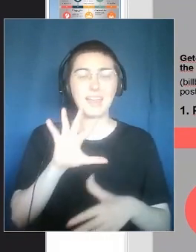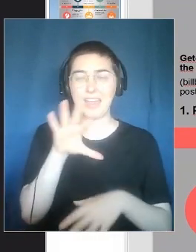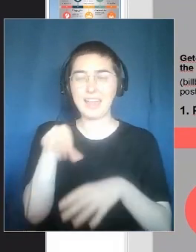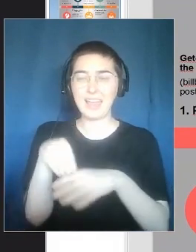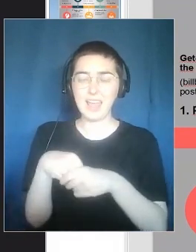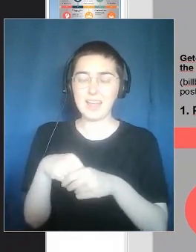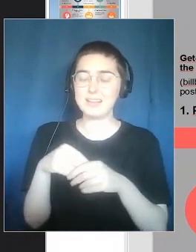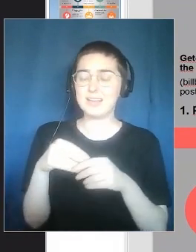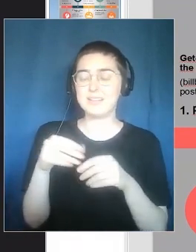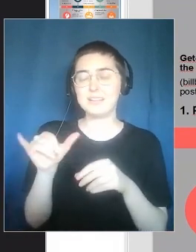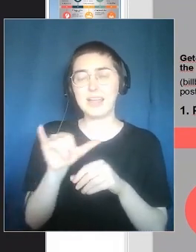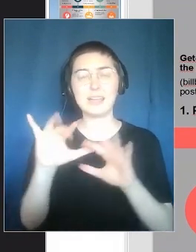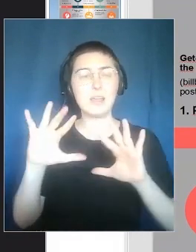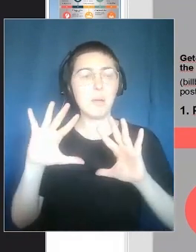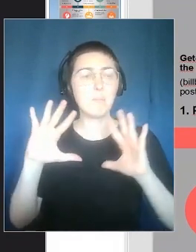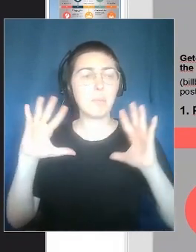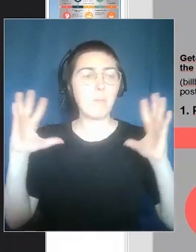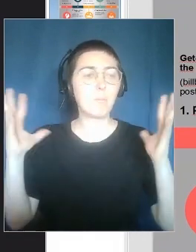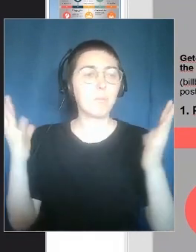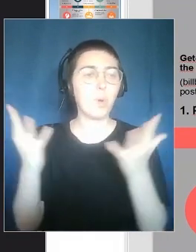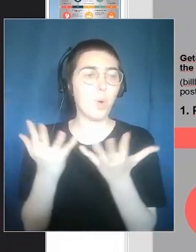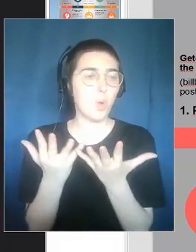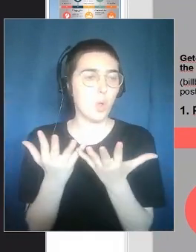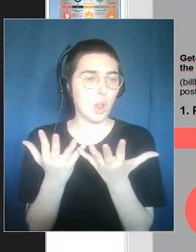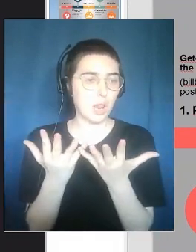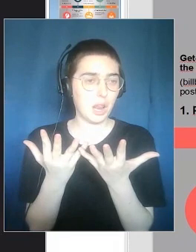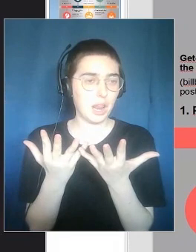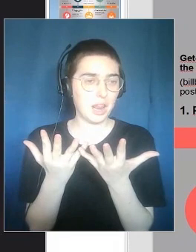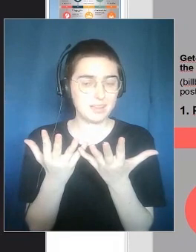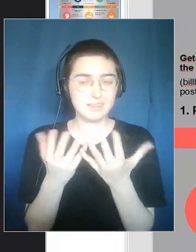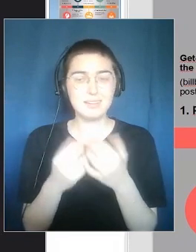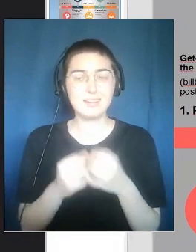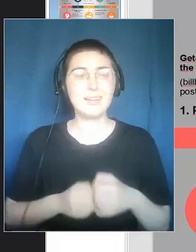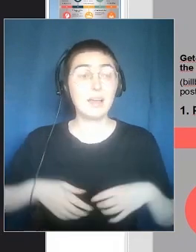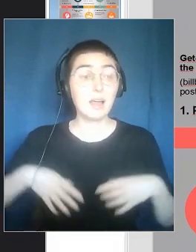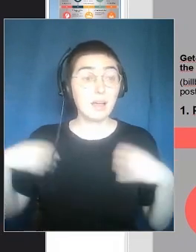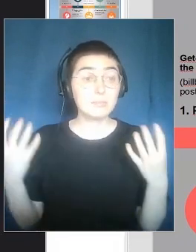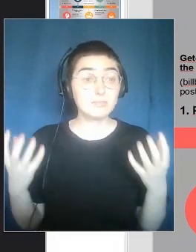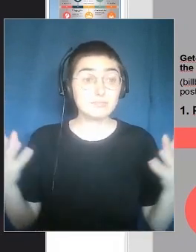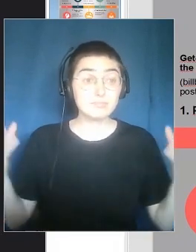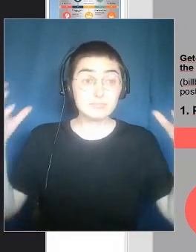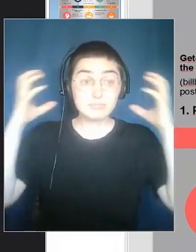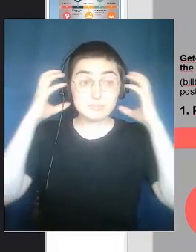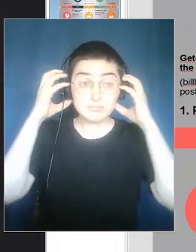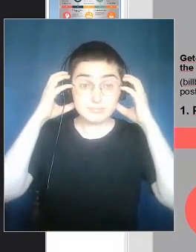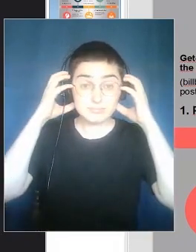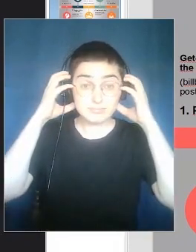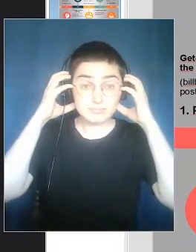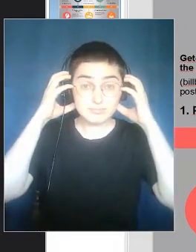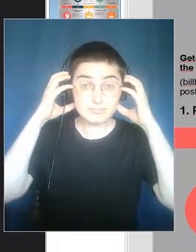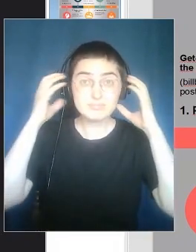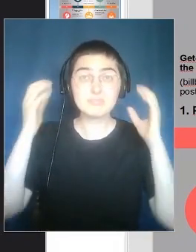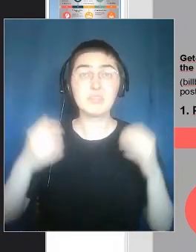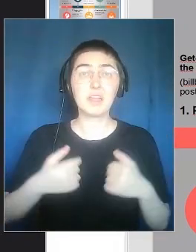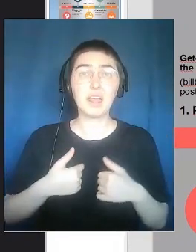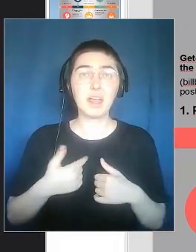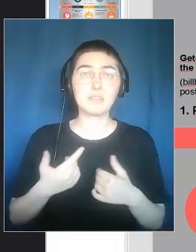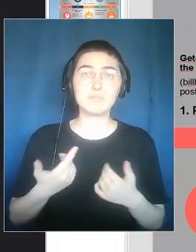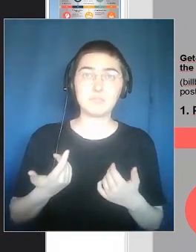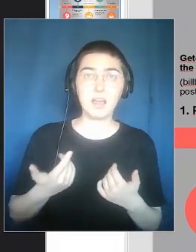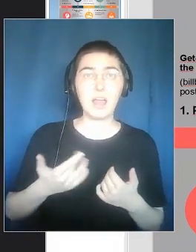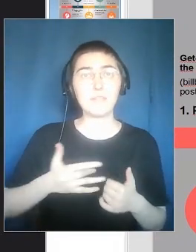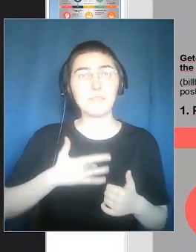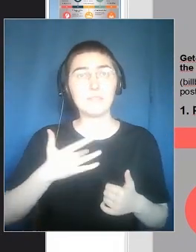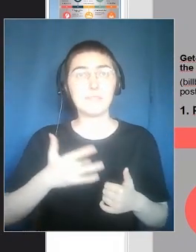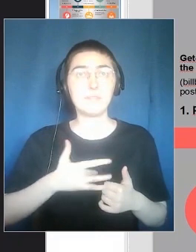sort of cloud. Our colleague also likes to call it bubble, yes. But if you wear